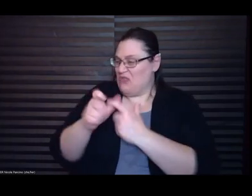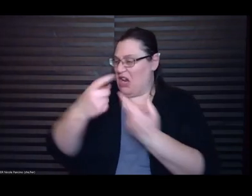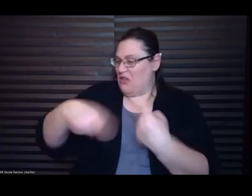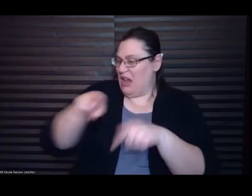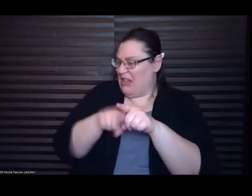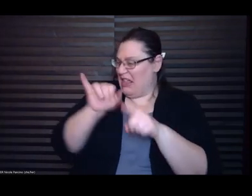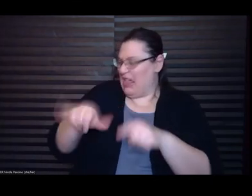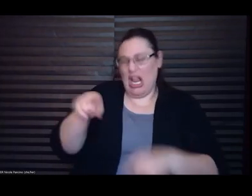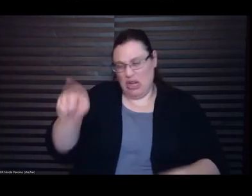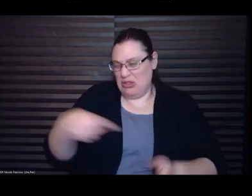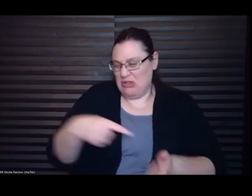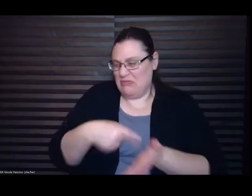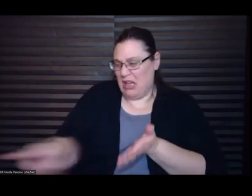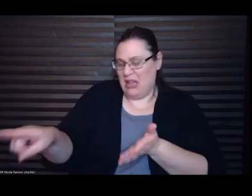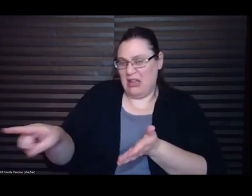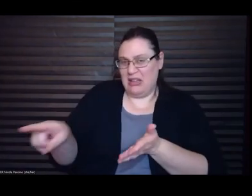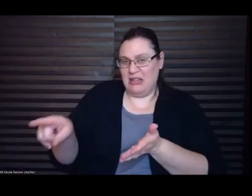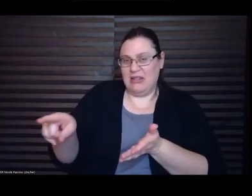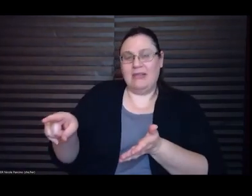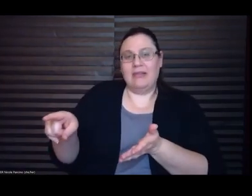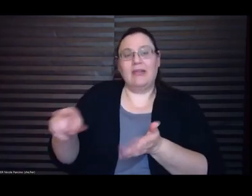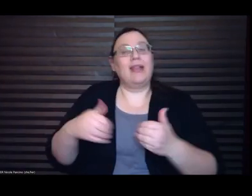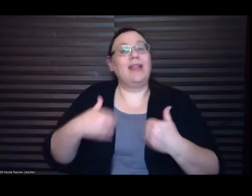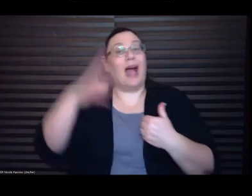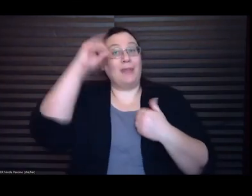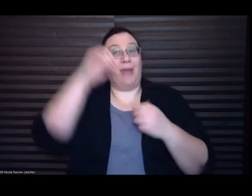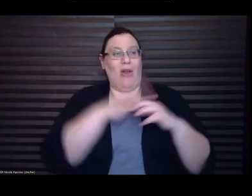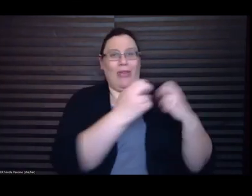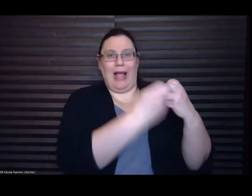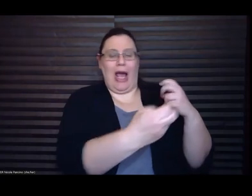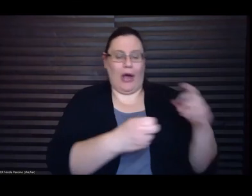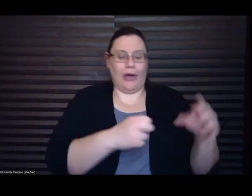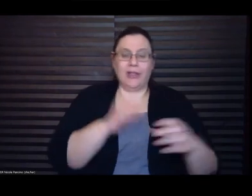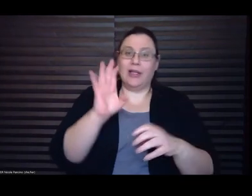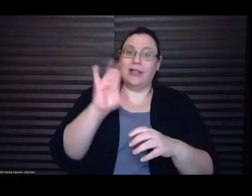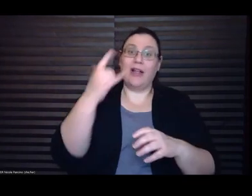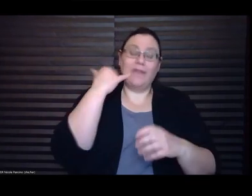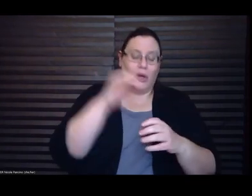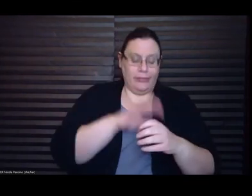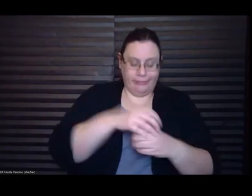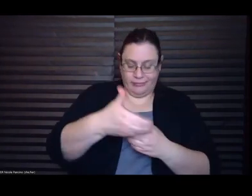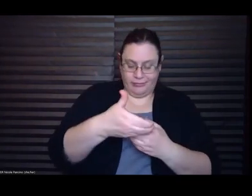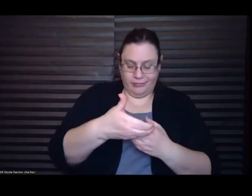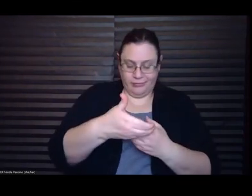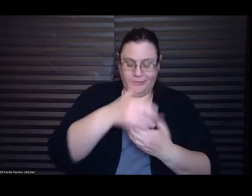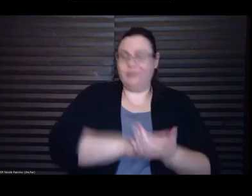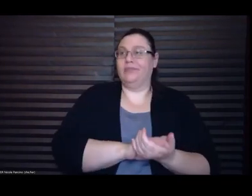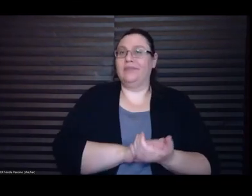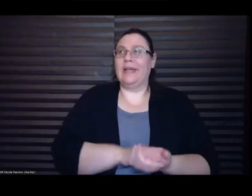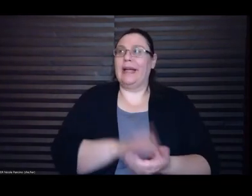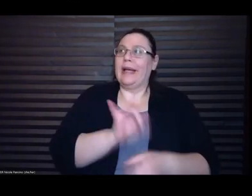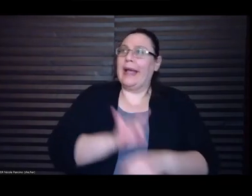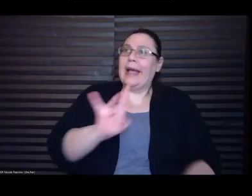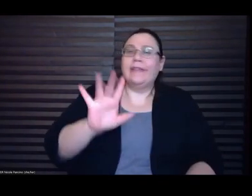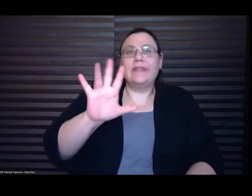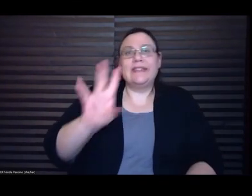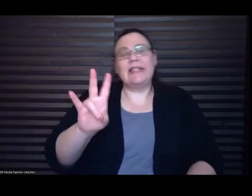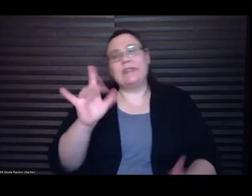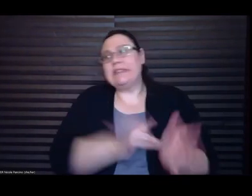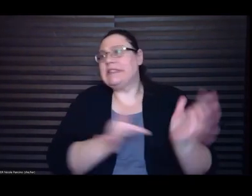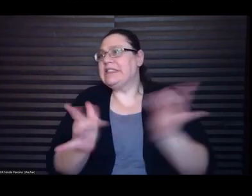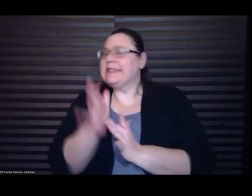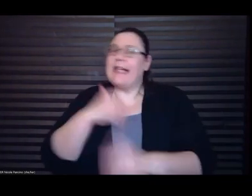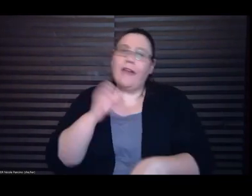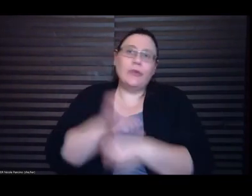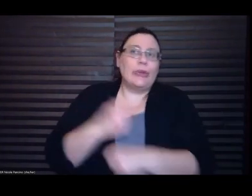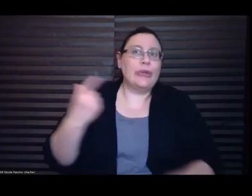phone and then snapped it shut. 8.57, he said. Jesus, I got work to do. He'll be here, the girl said. She looked at Crystal and